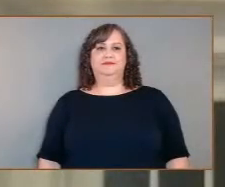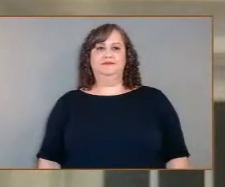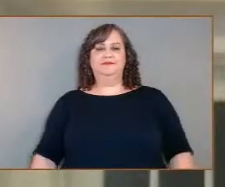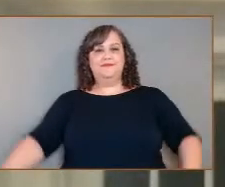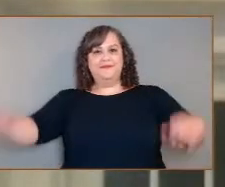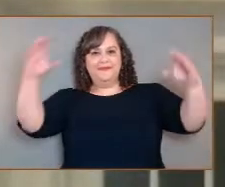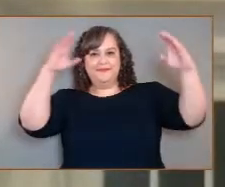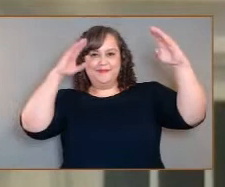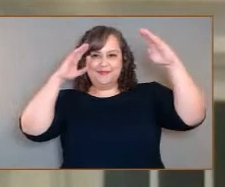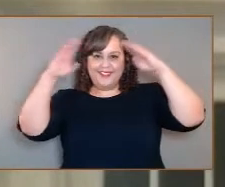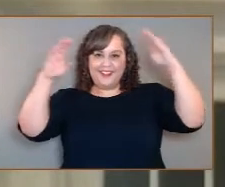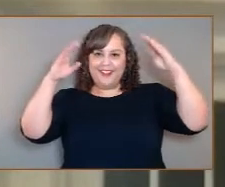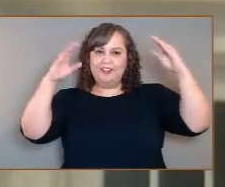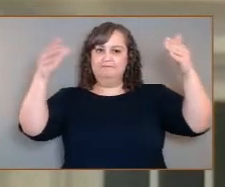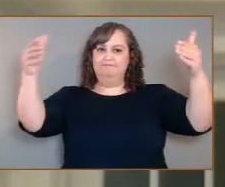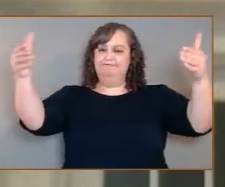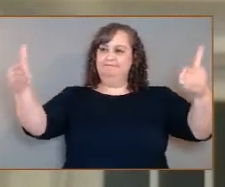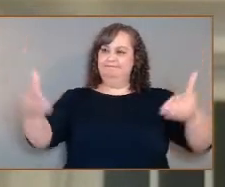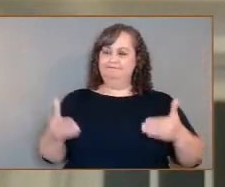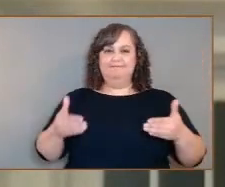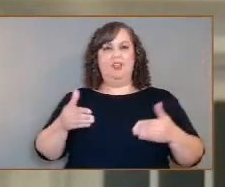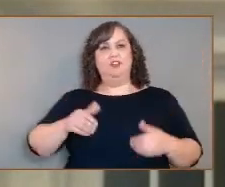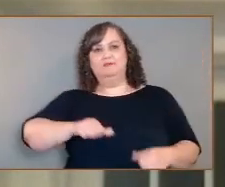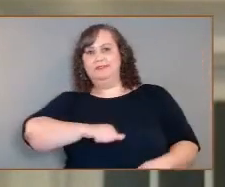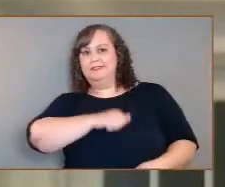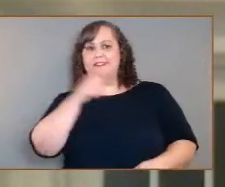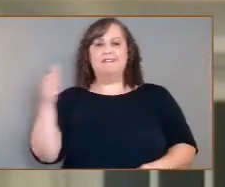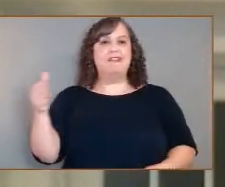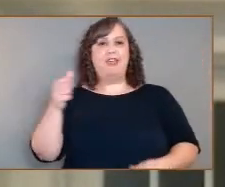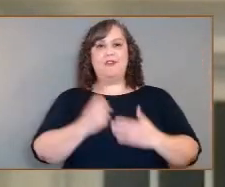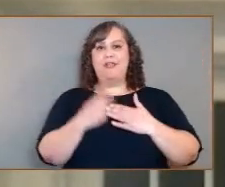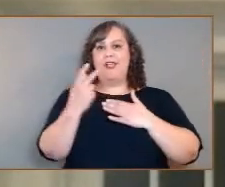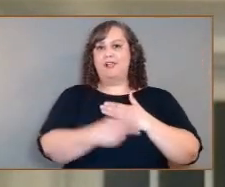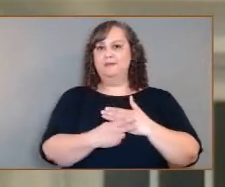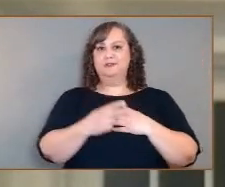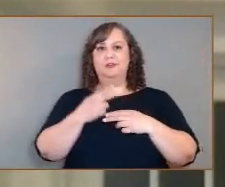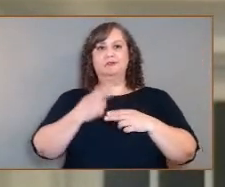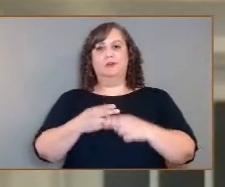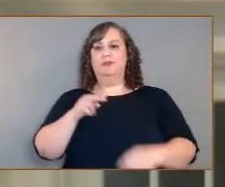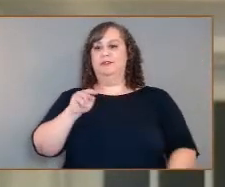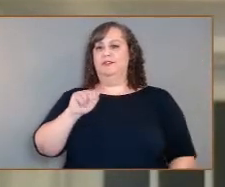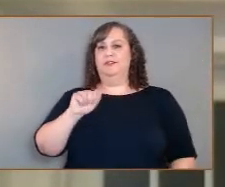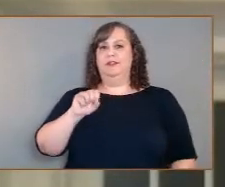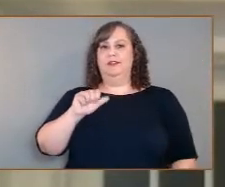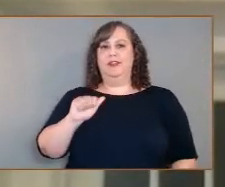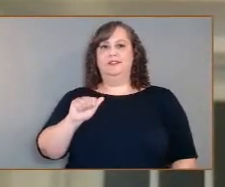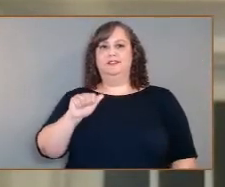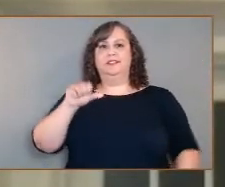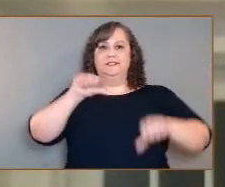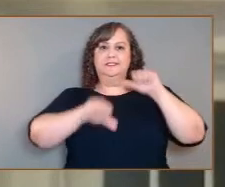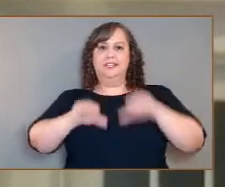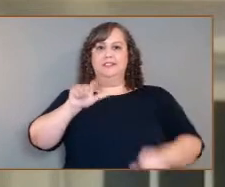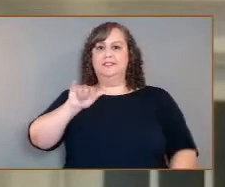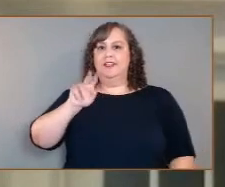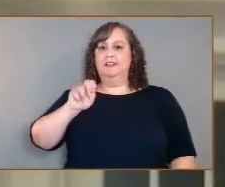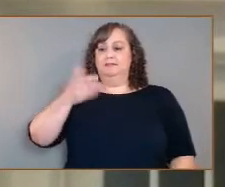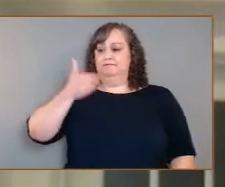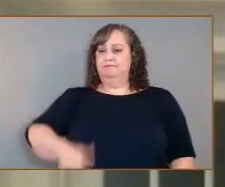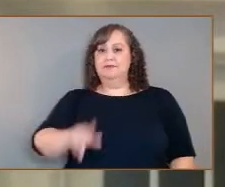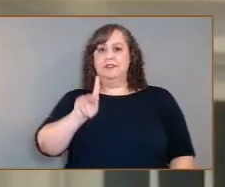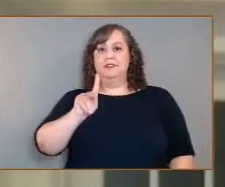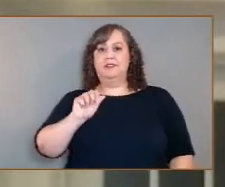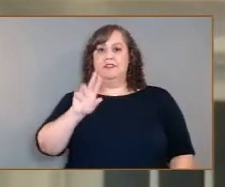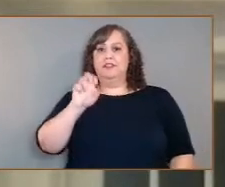Hello, and welcome to another episode of NASA Science Live. My name is Karen Fox, and I'm NASA's Senior Science Communications